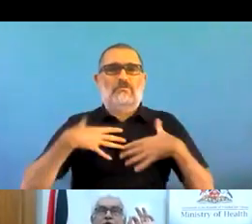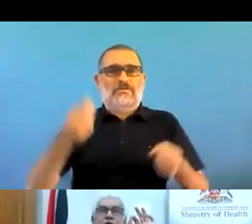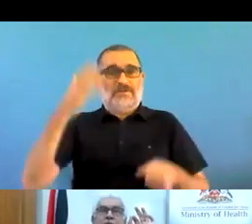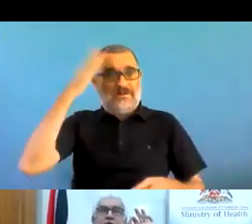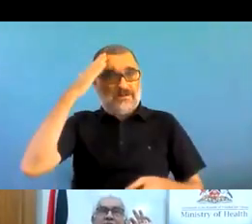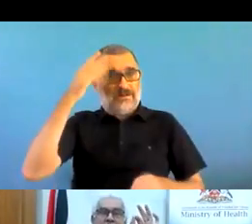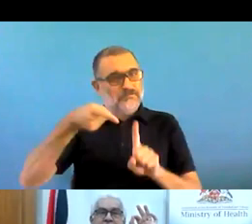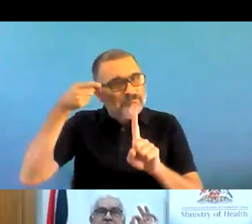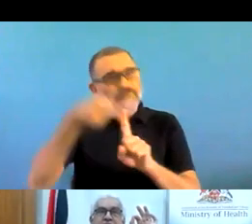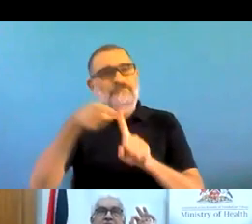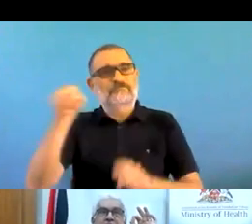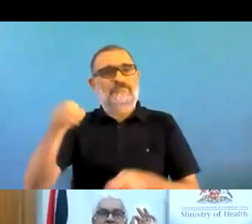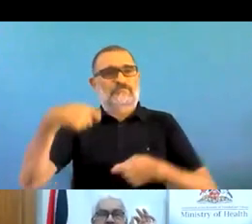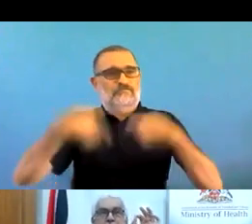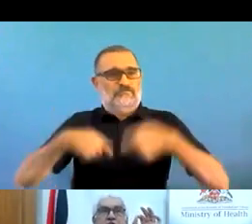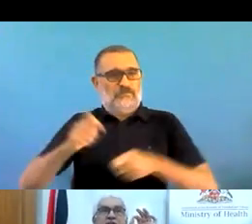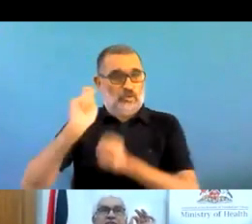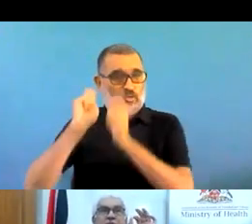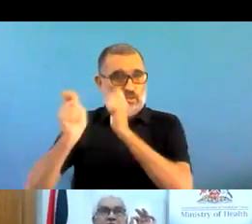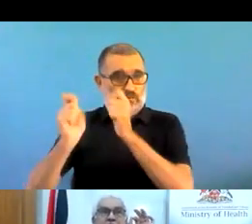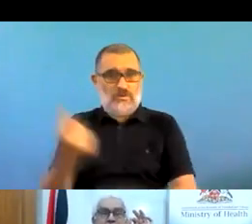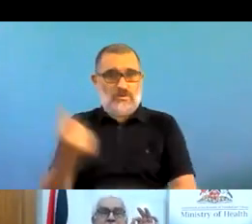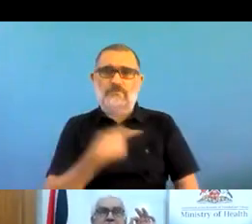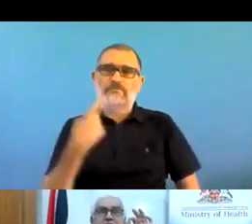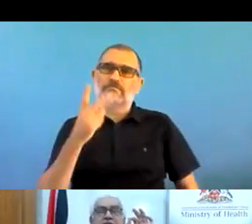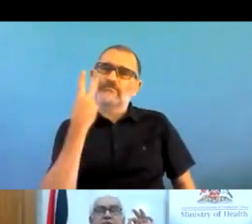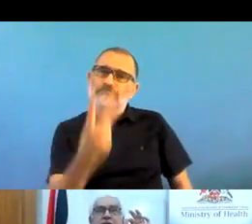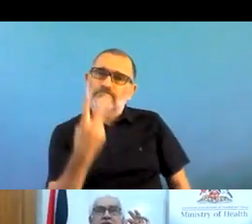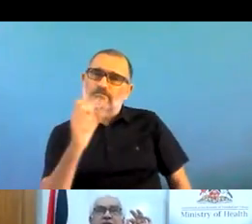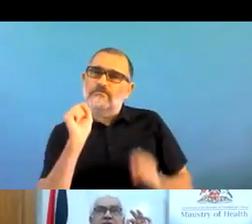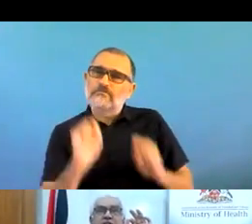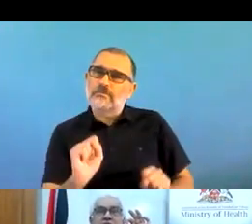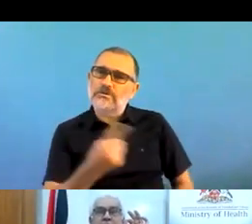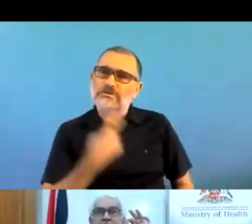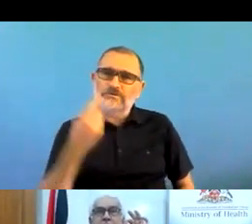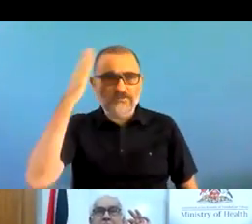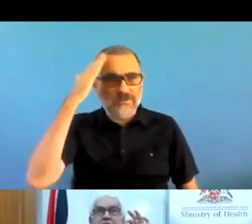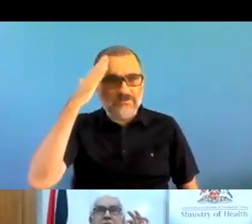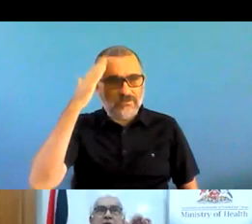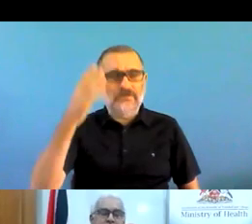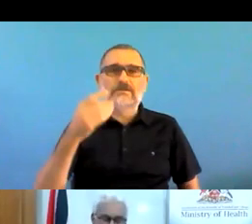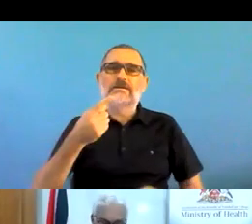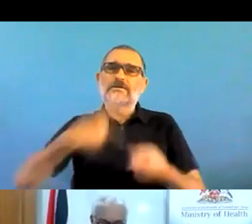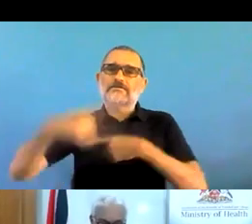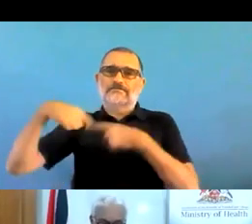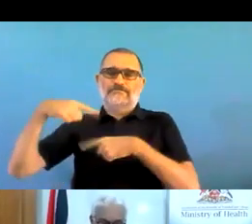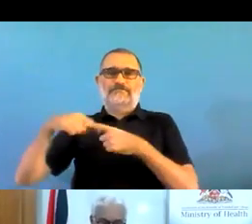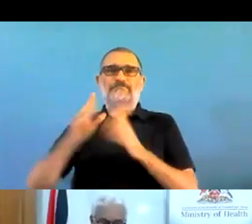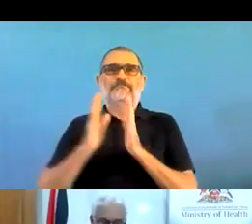when I talk about health, the social determinants of health by Sir Michael Marmer.